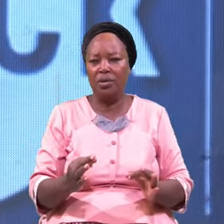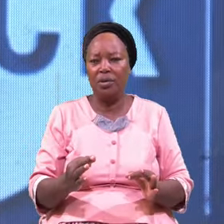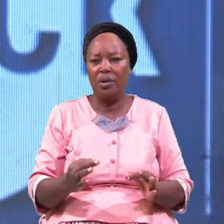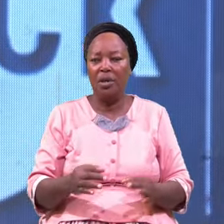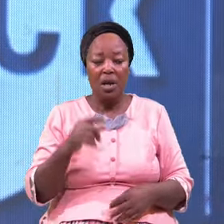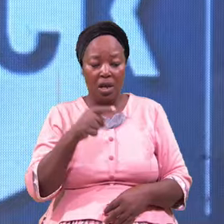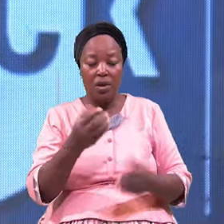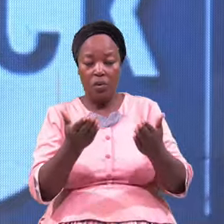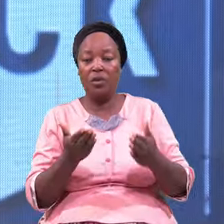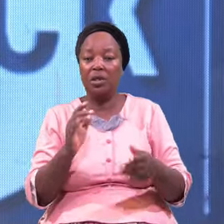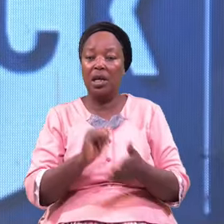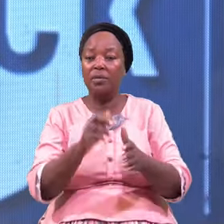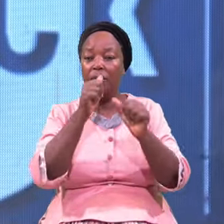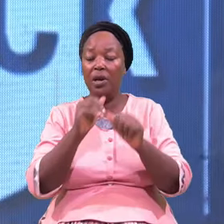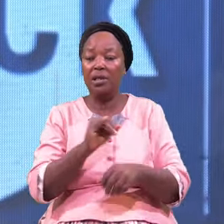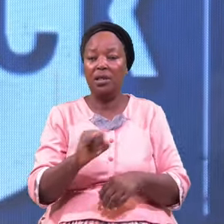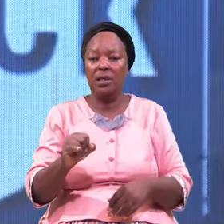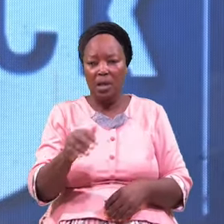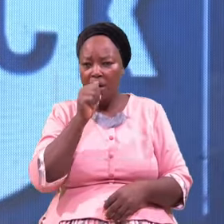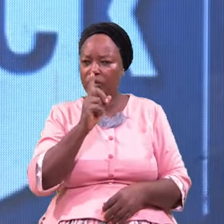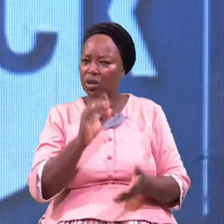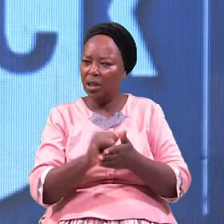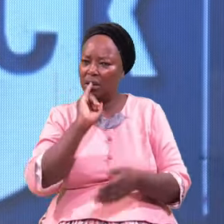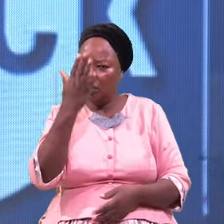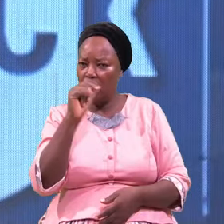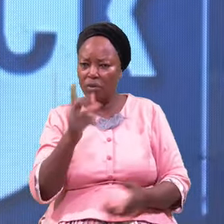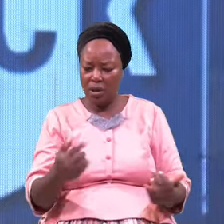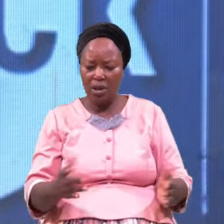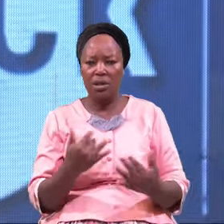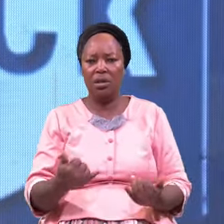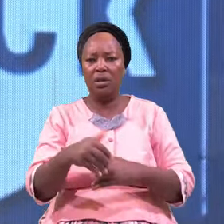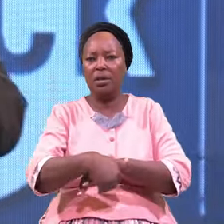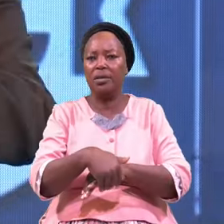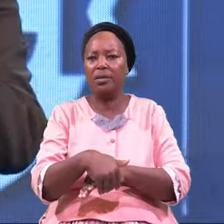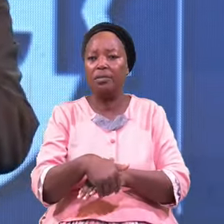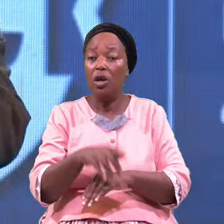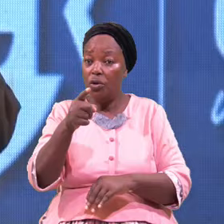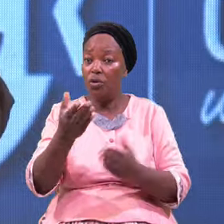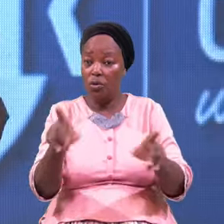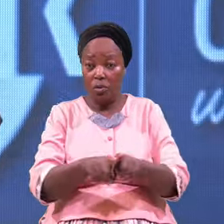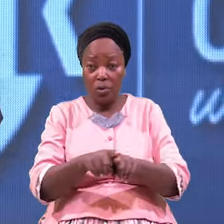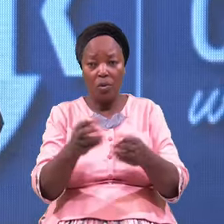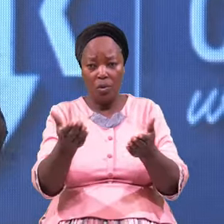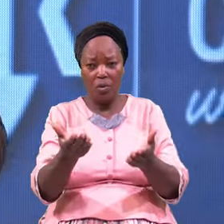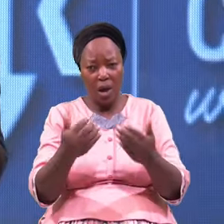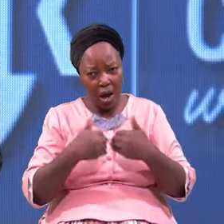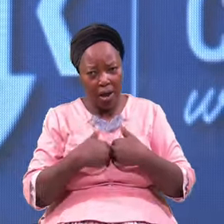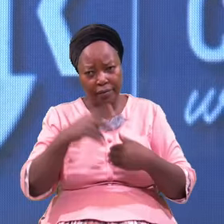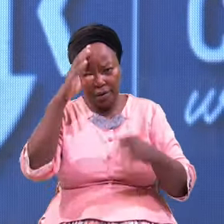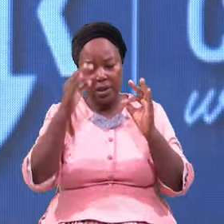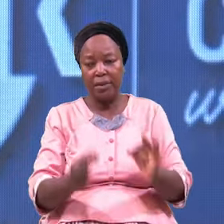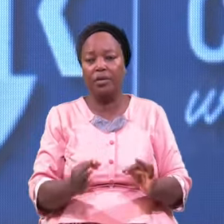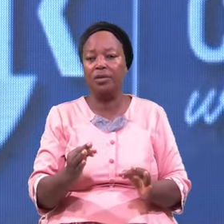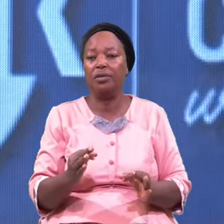Blessing I'm sure that's why You came tonight You also have Determination